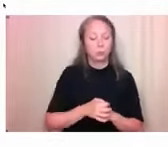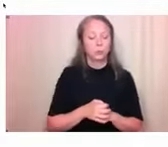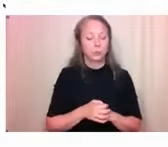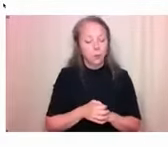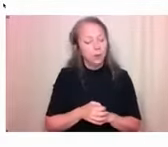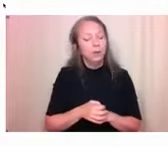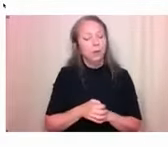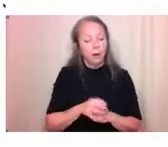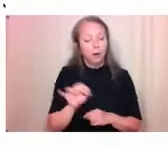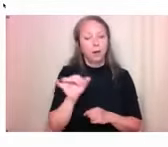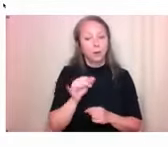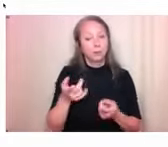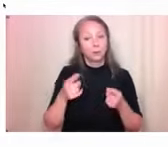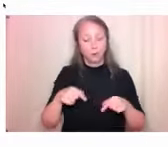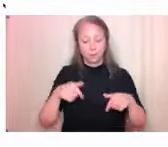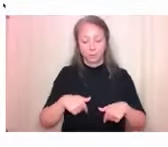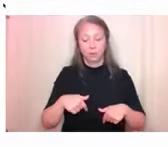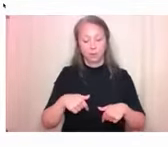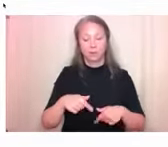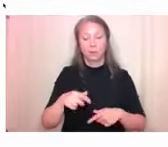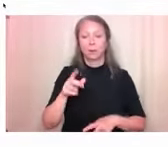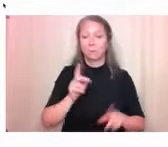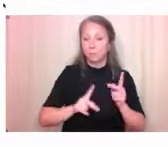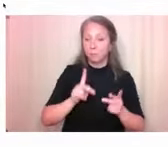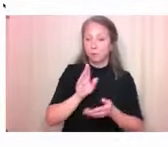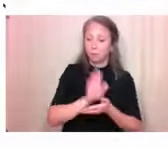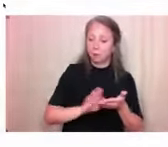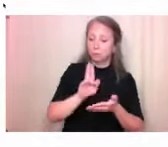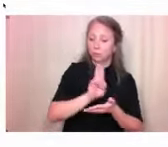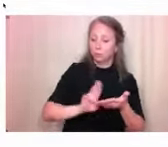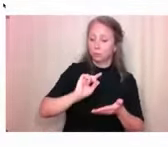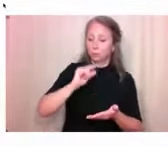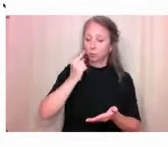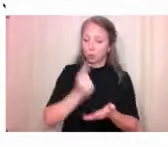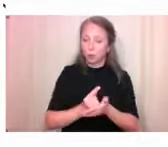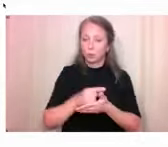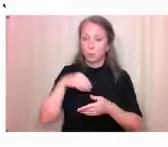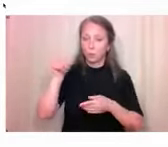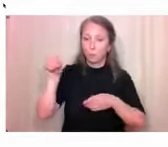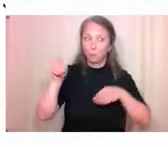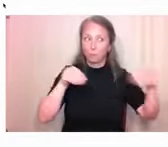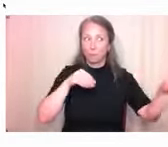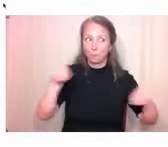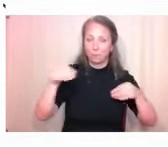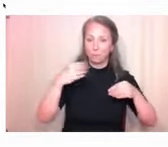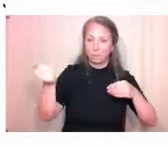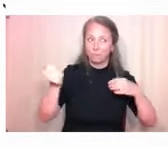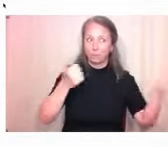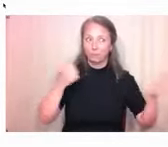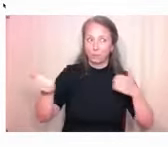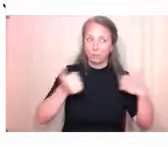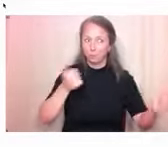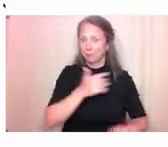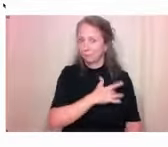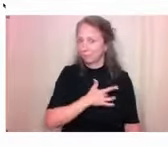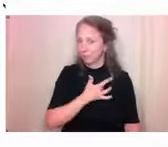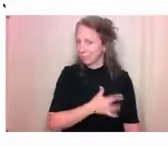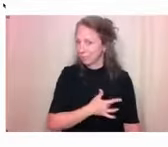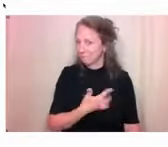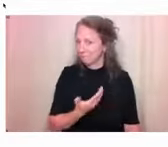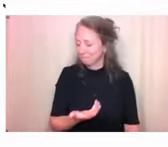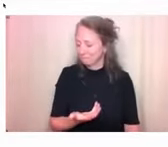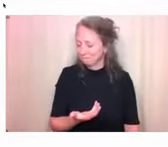out, do emigrate. How did you get into this type of research? What's the message?